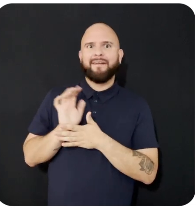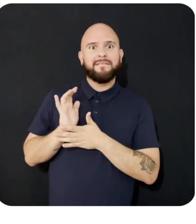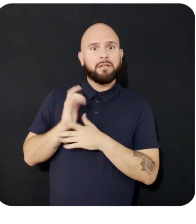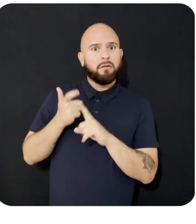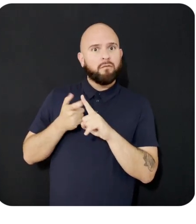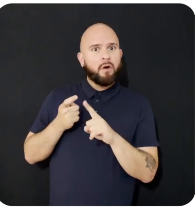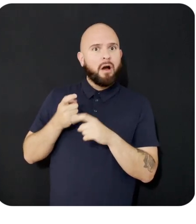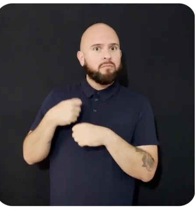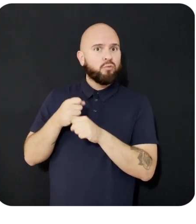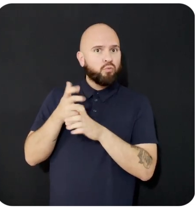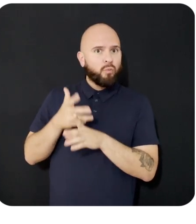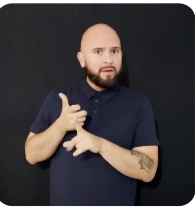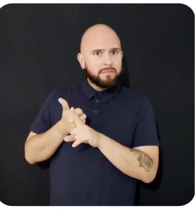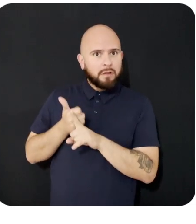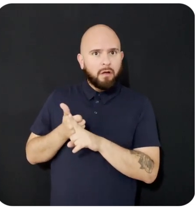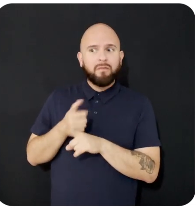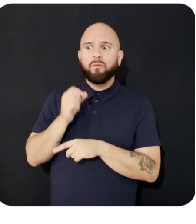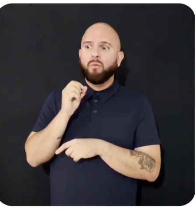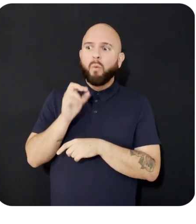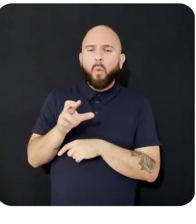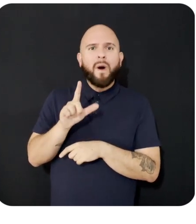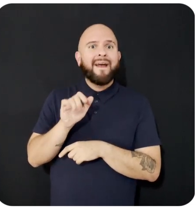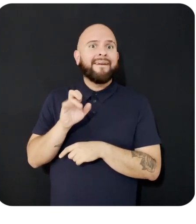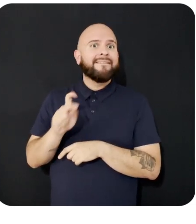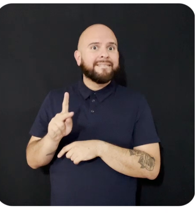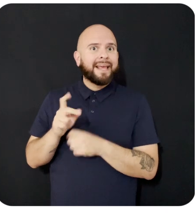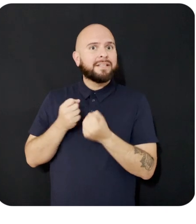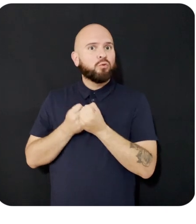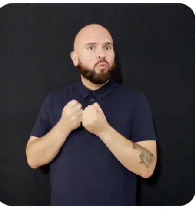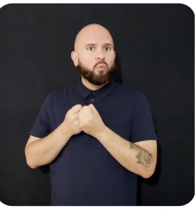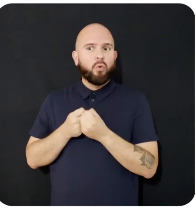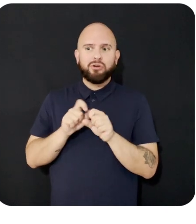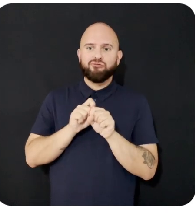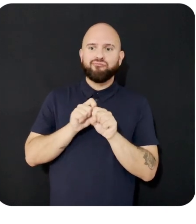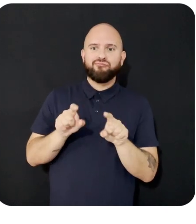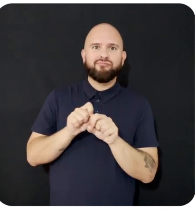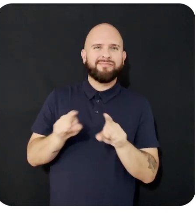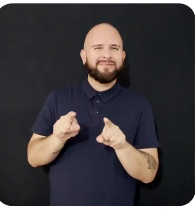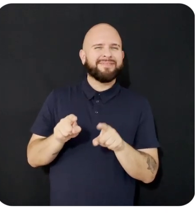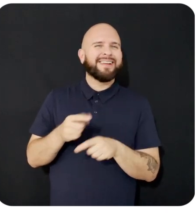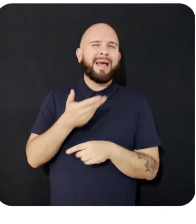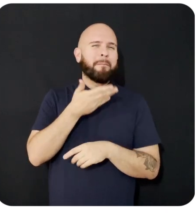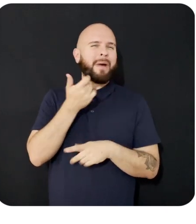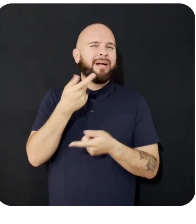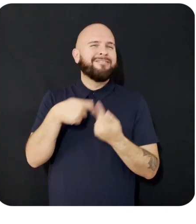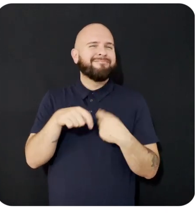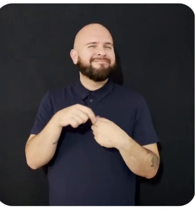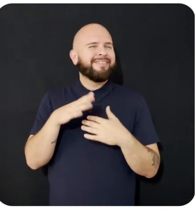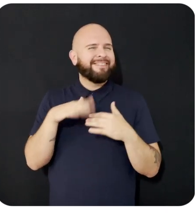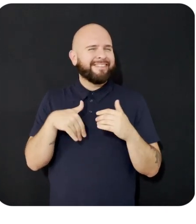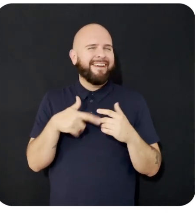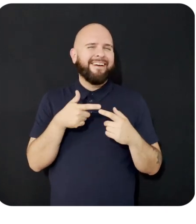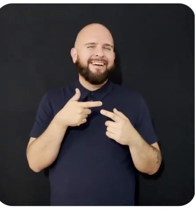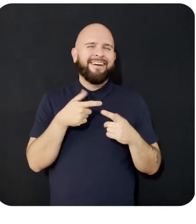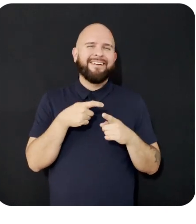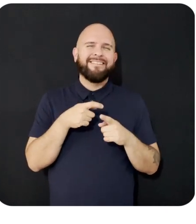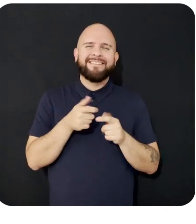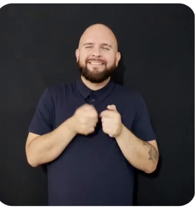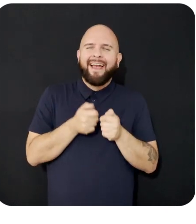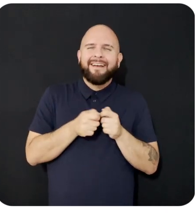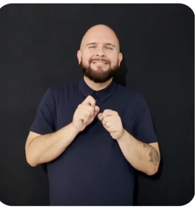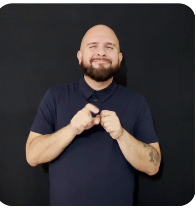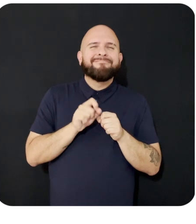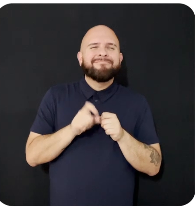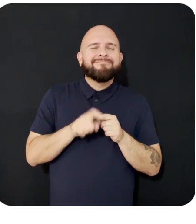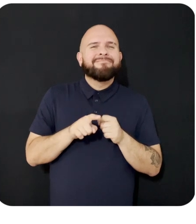or sending out endorsed links, instead of answering simply with text. This makes the AI sound